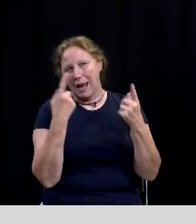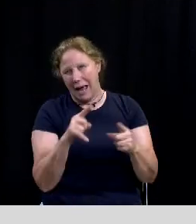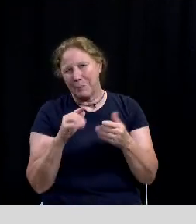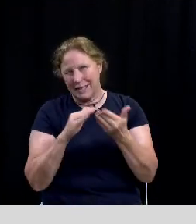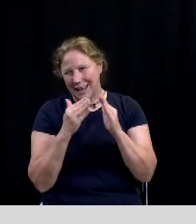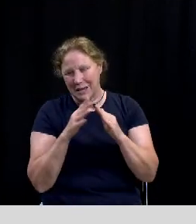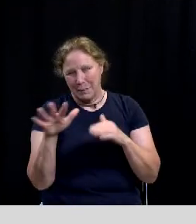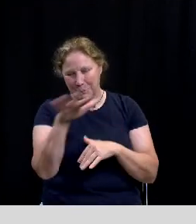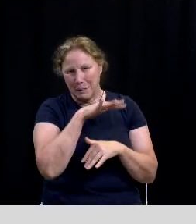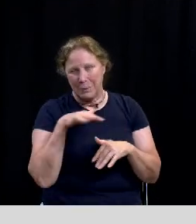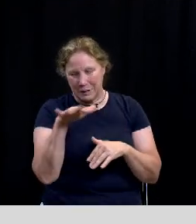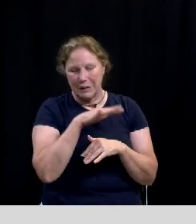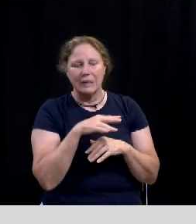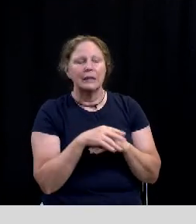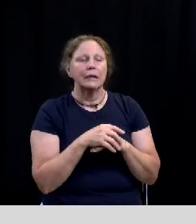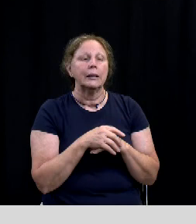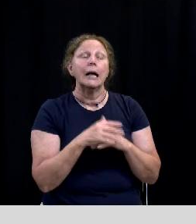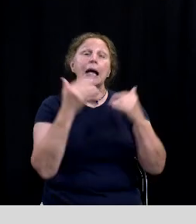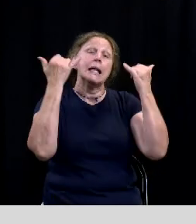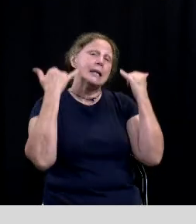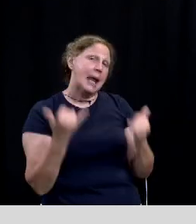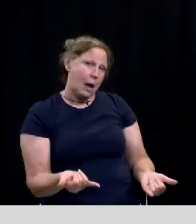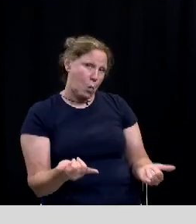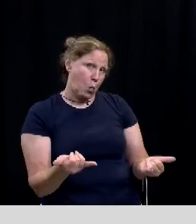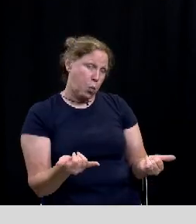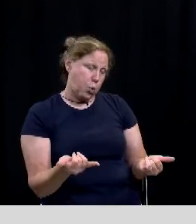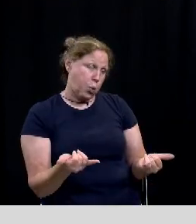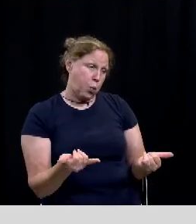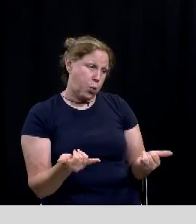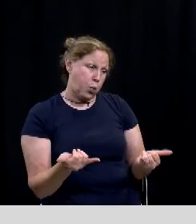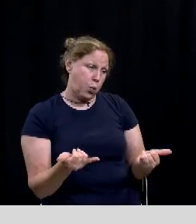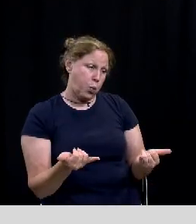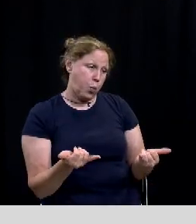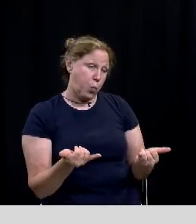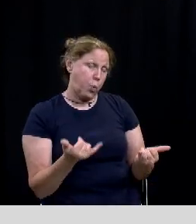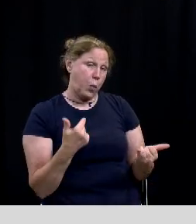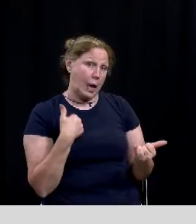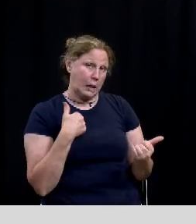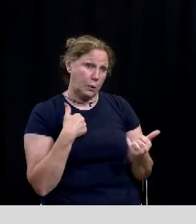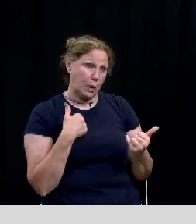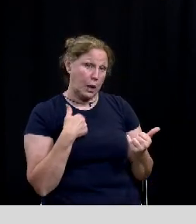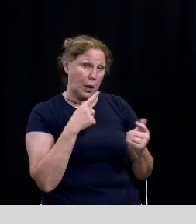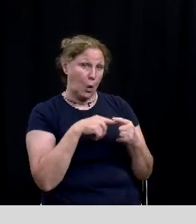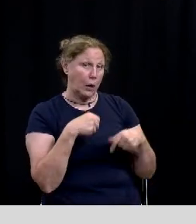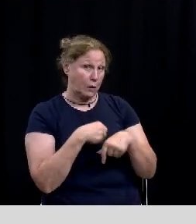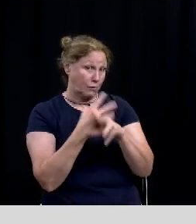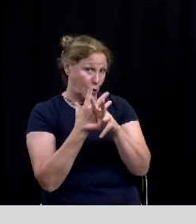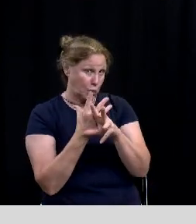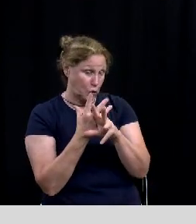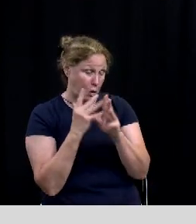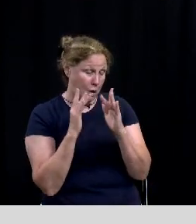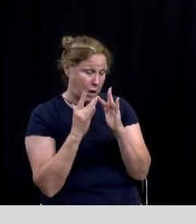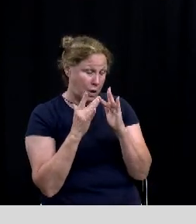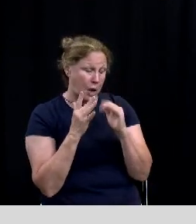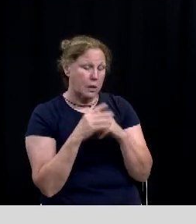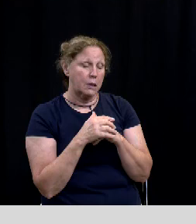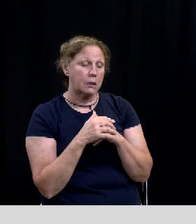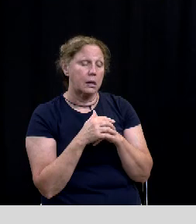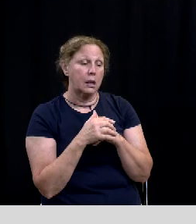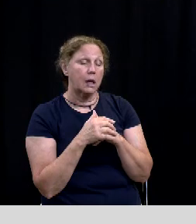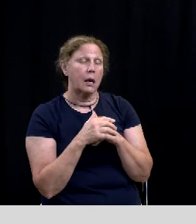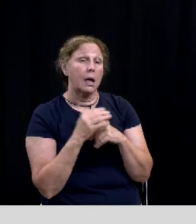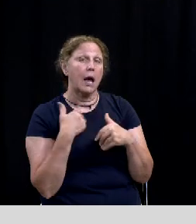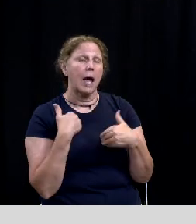merchants and businesses now as we are going to our virtual approach um i offer